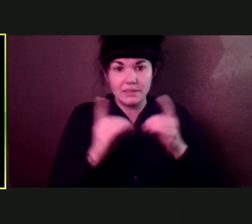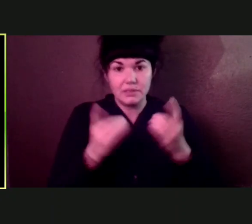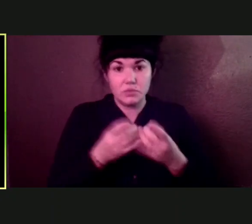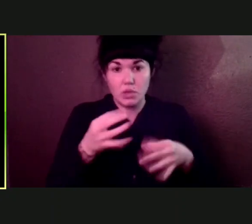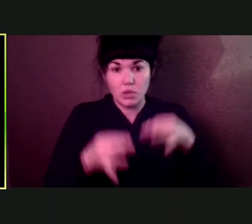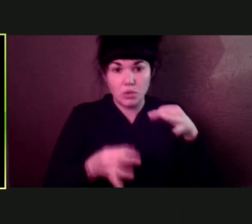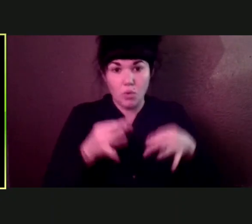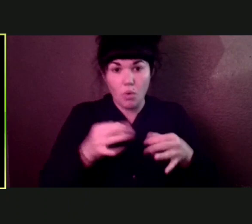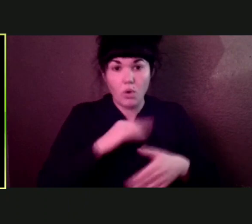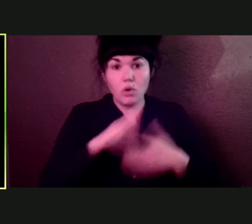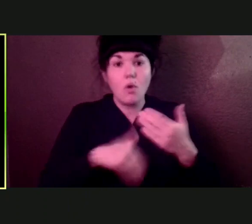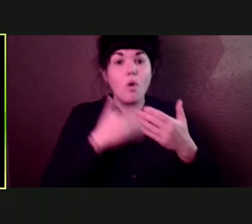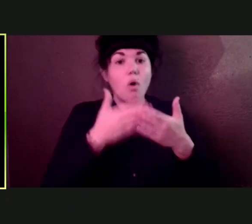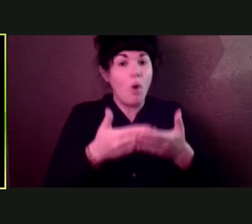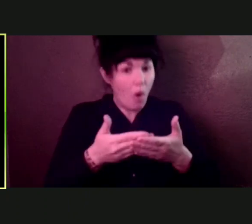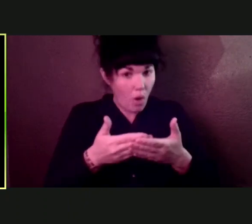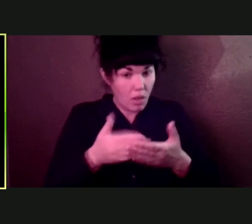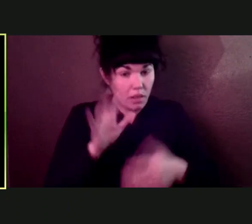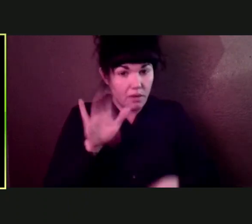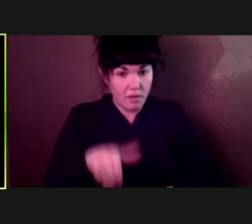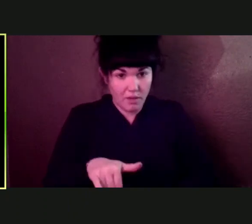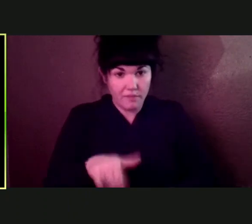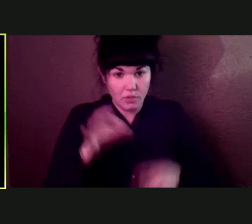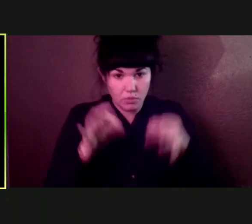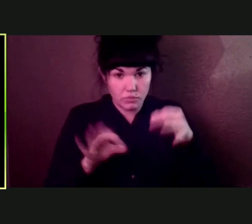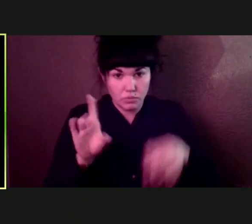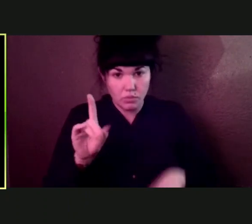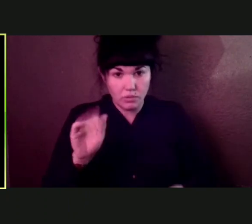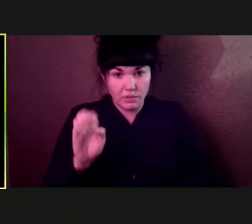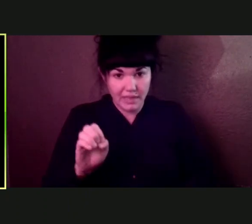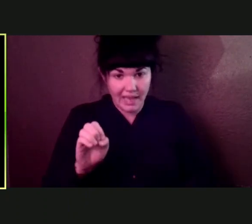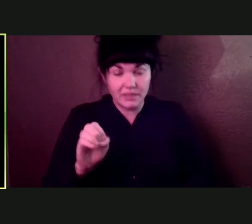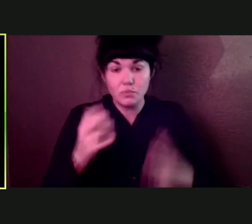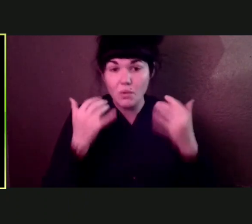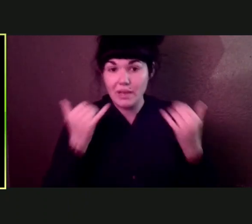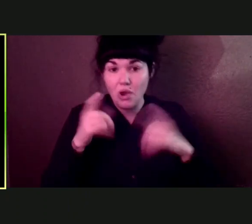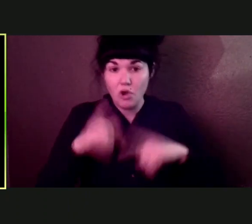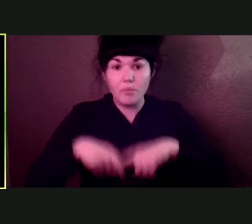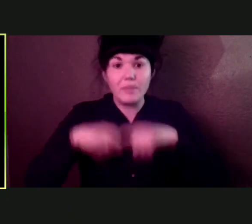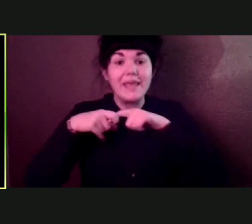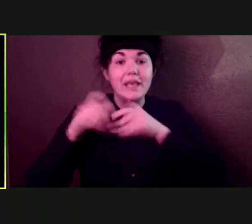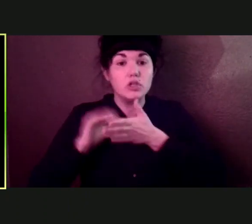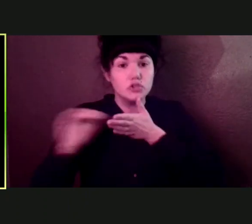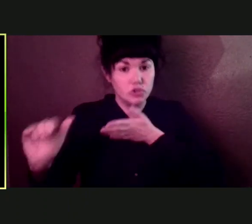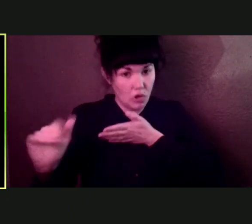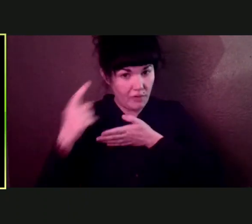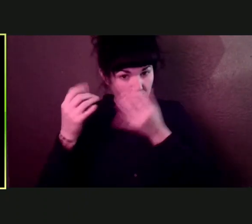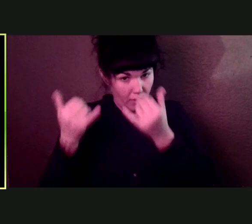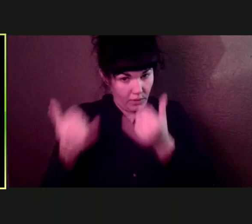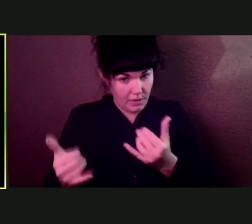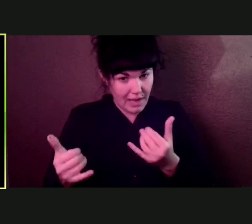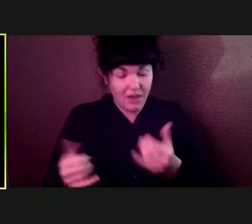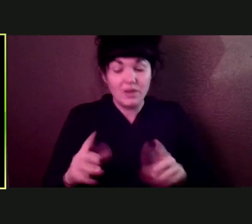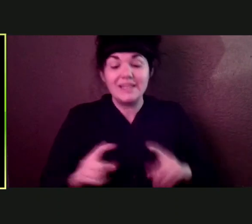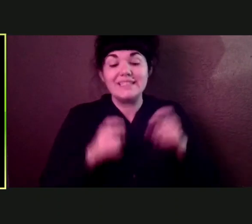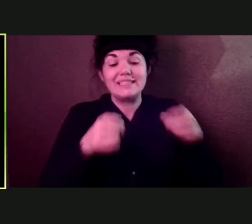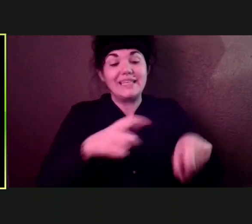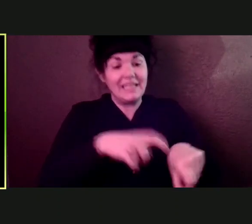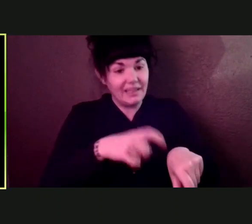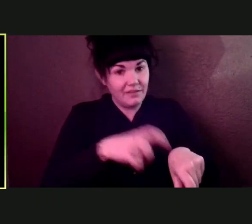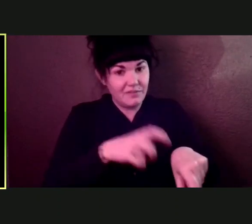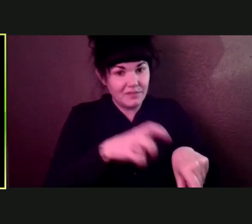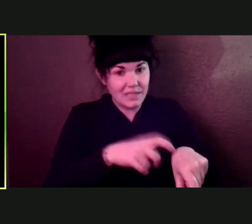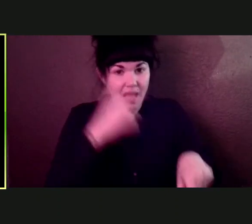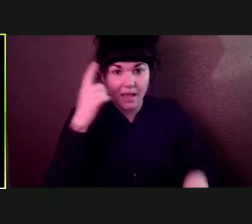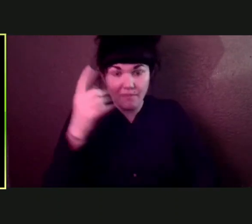gives individuals more time to apply for rental assistance. So, you know, court can be intimidating, but please do not